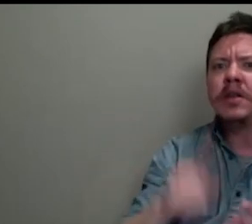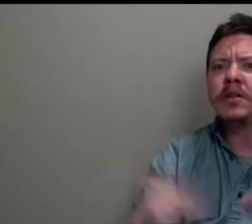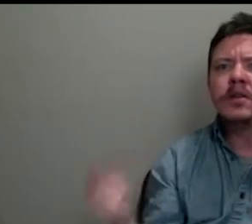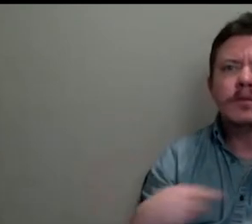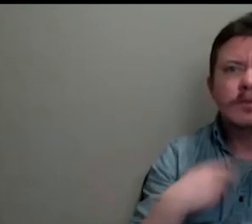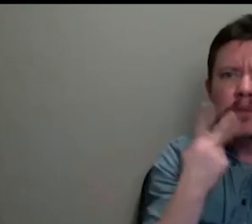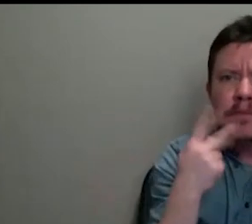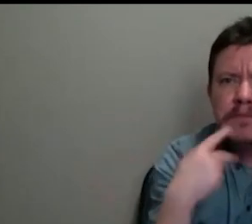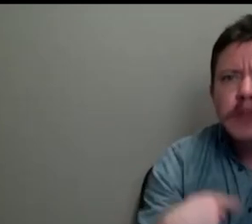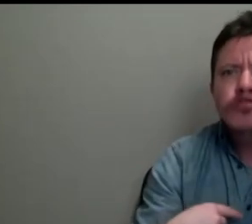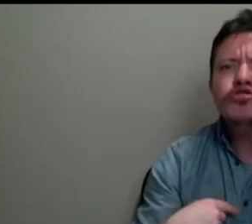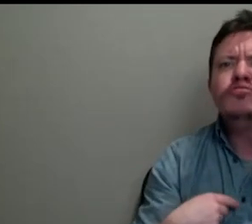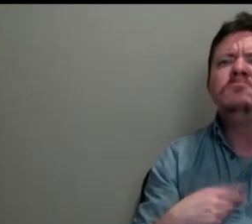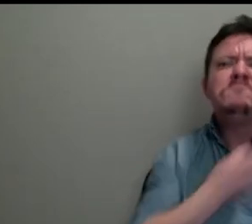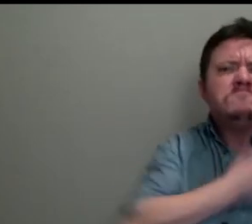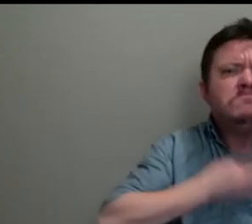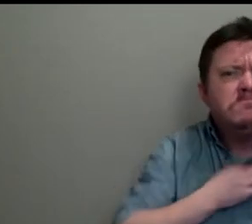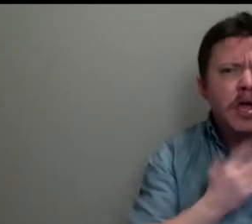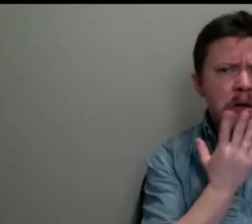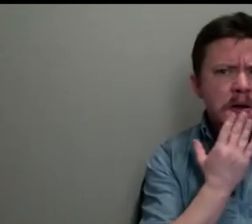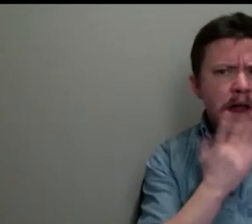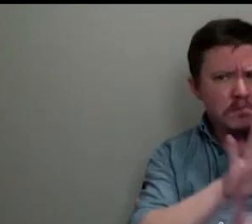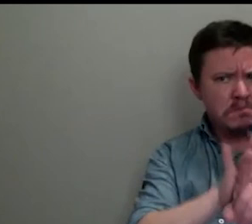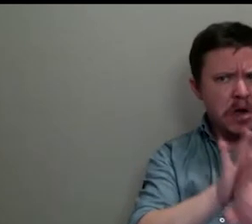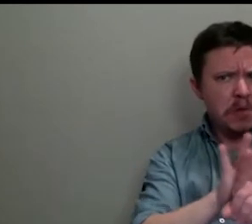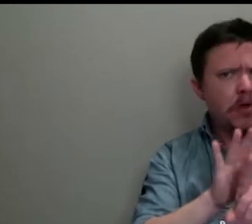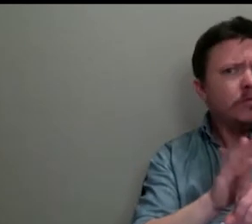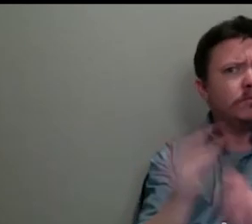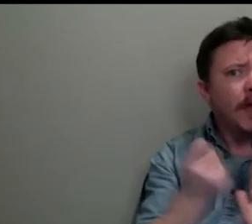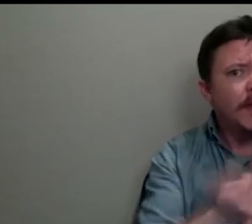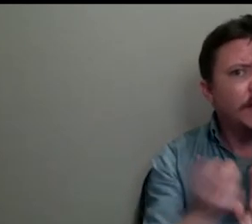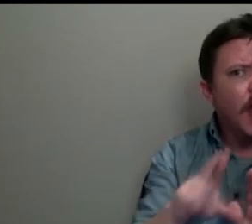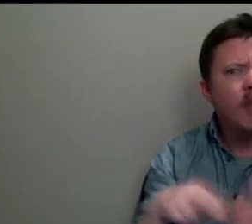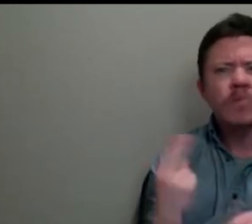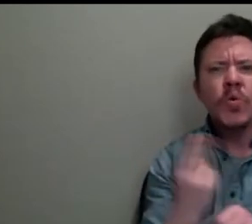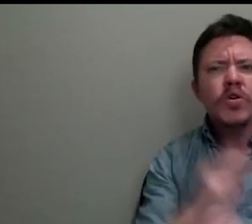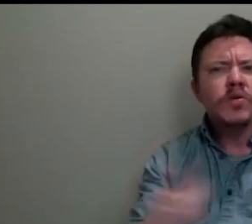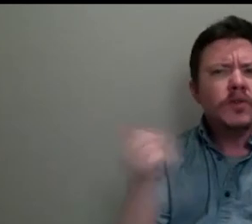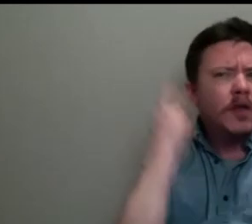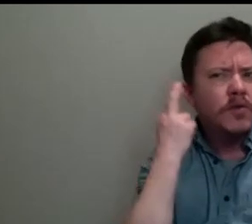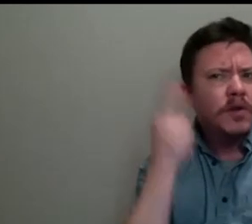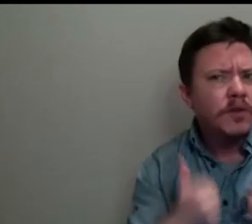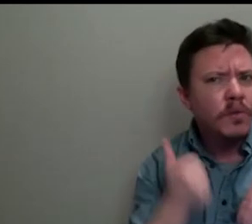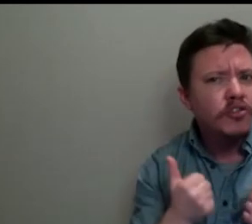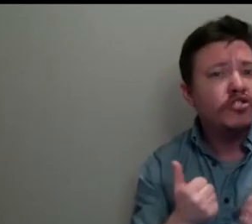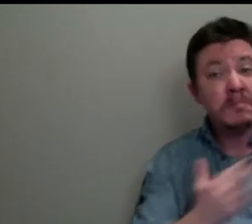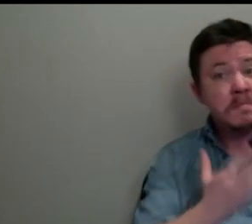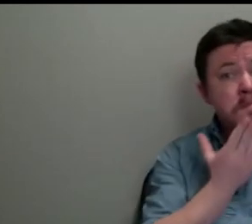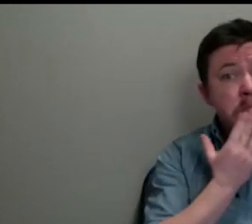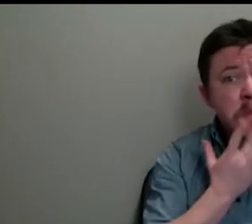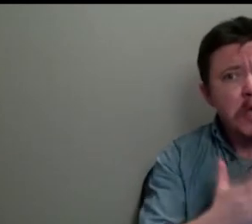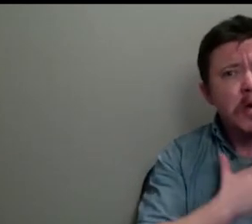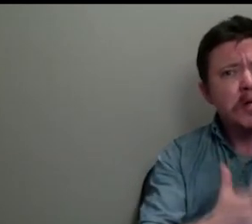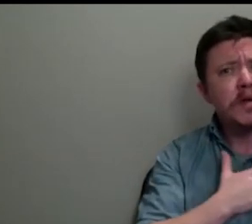she was wondering if these colors were fashionable at the time or if they were used for some other reason. Were these colors that we would see in a